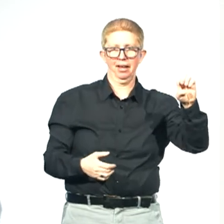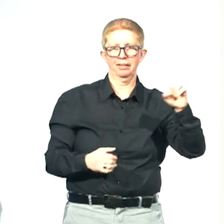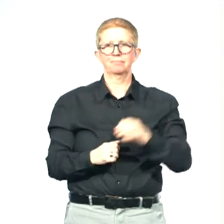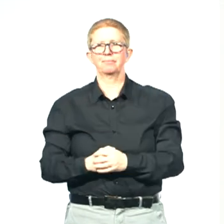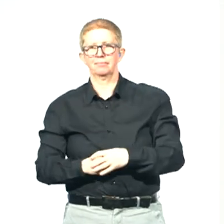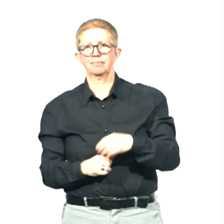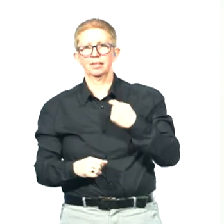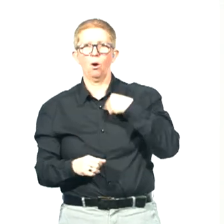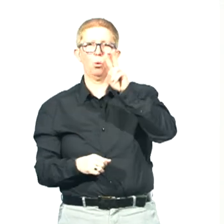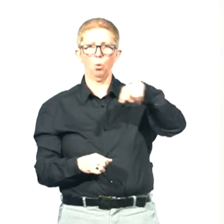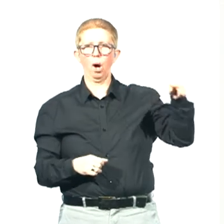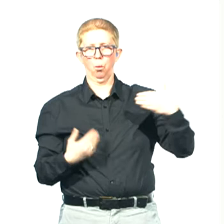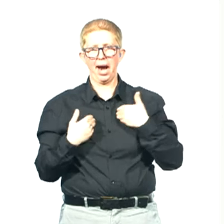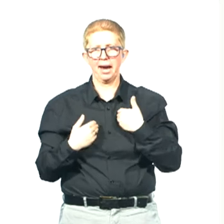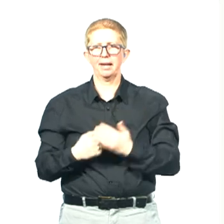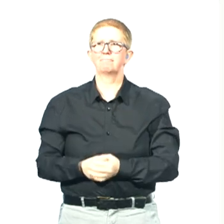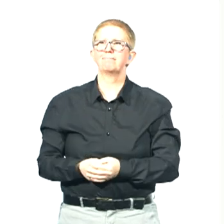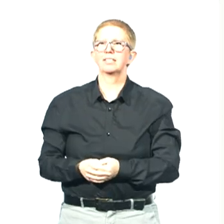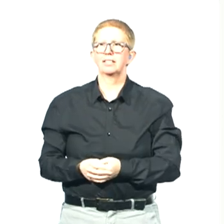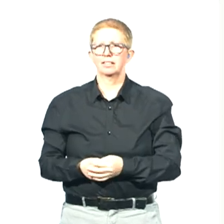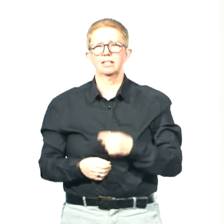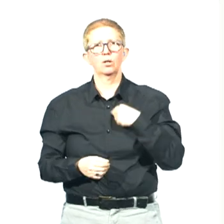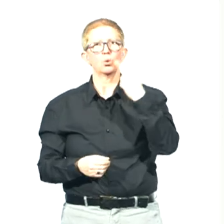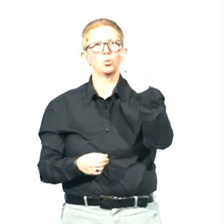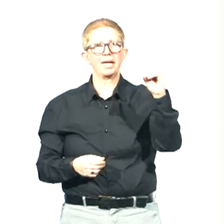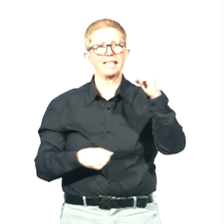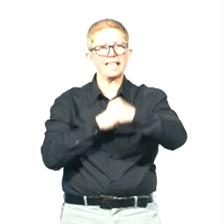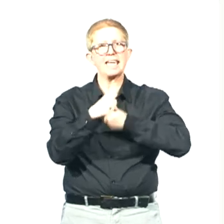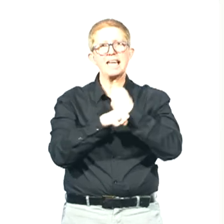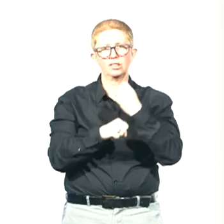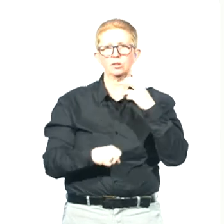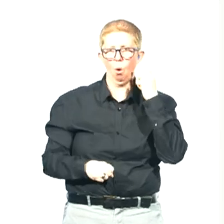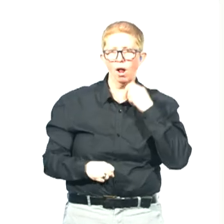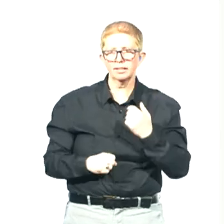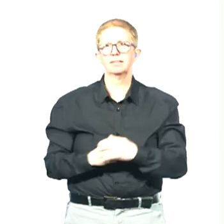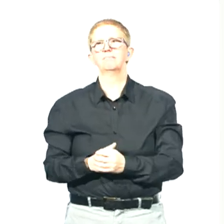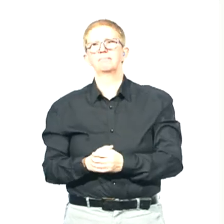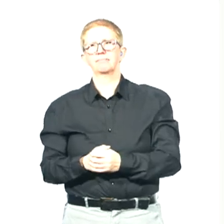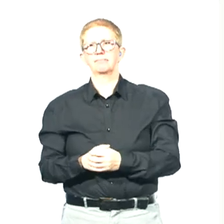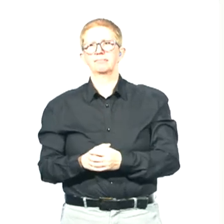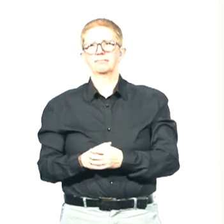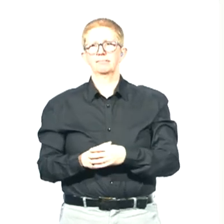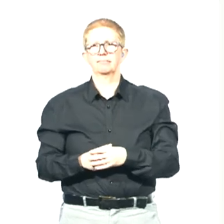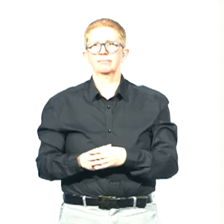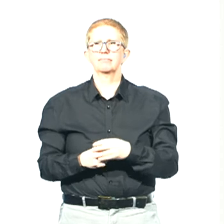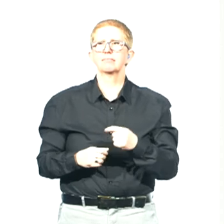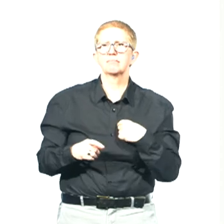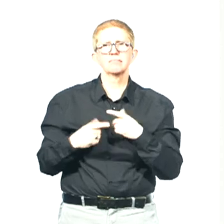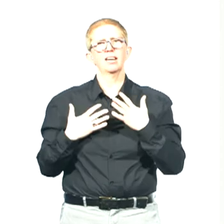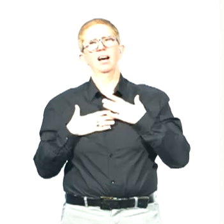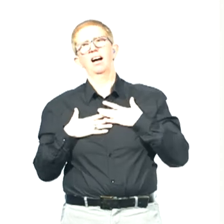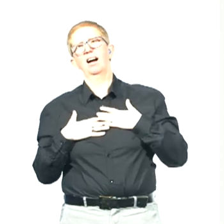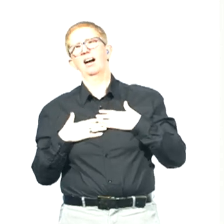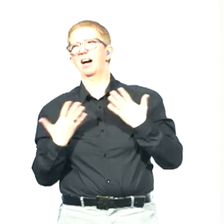appreciating being here with you. Education is one of the most important keys we have to achieve